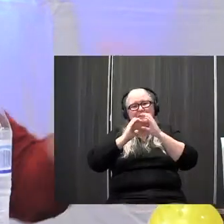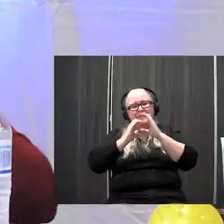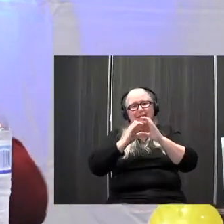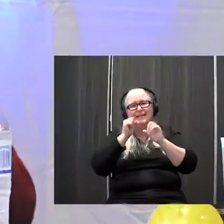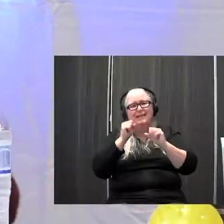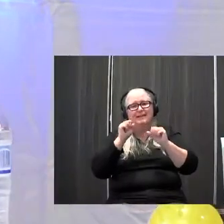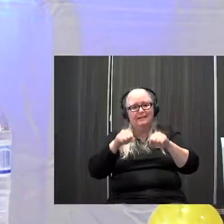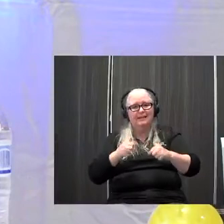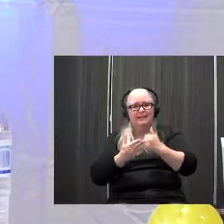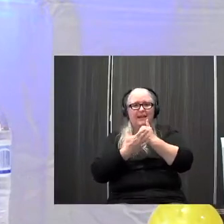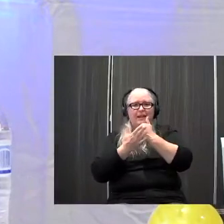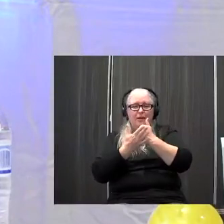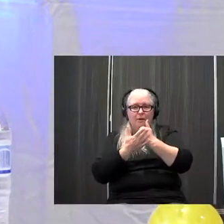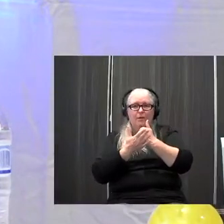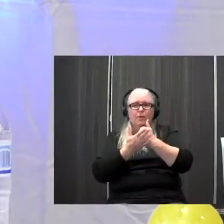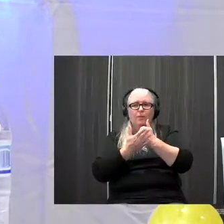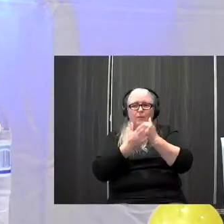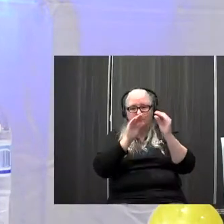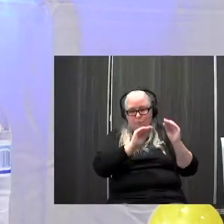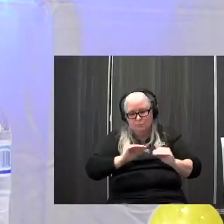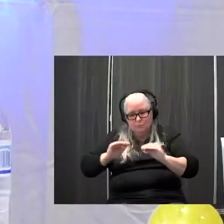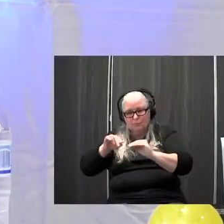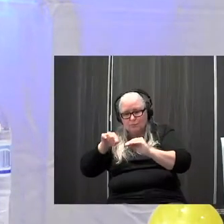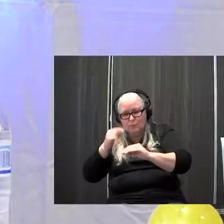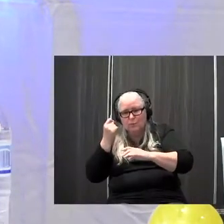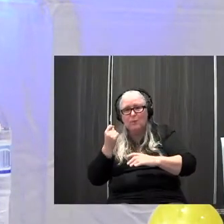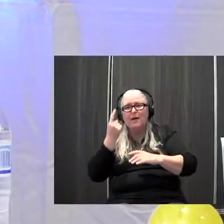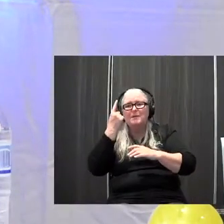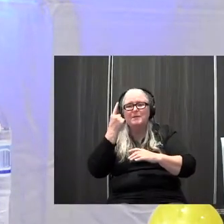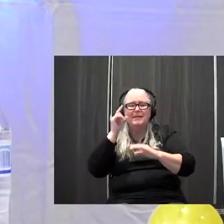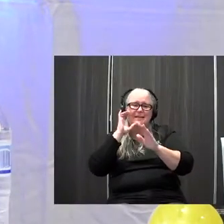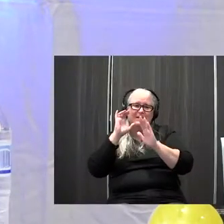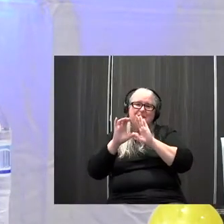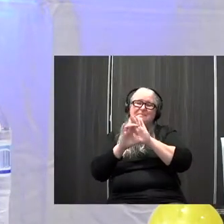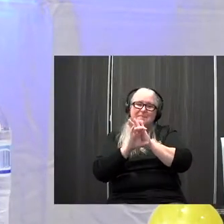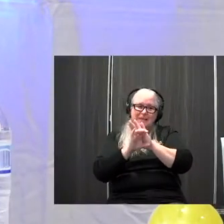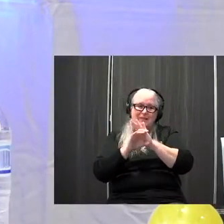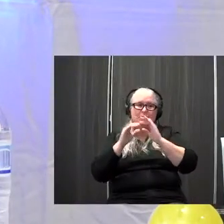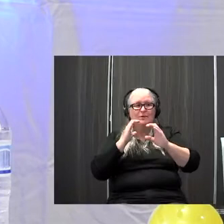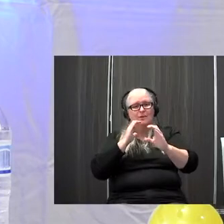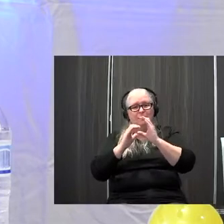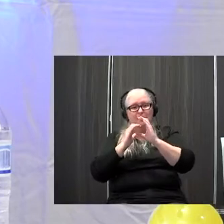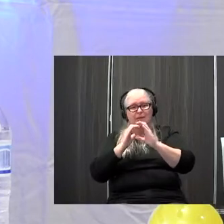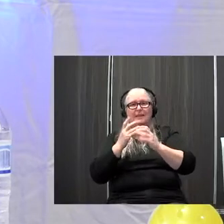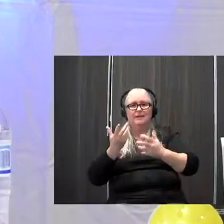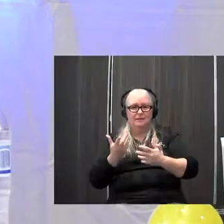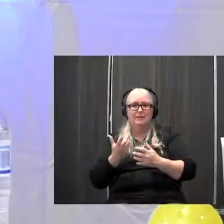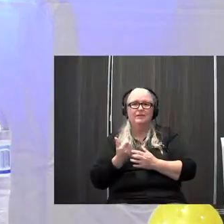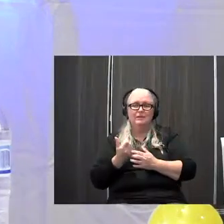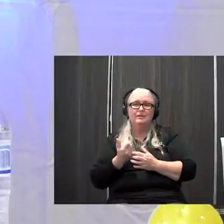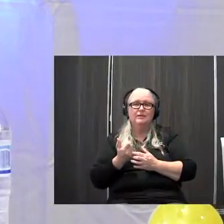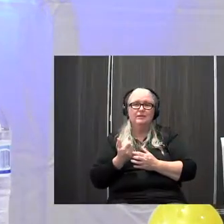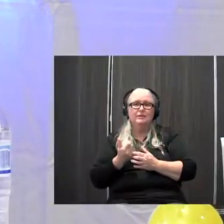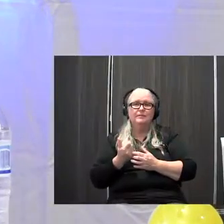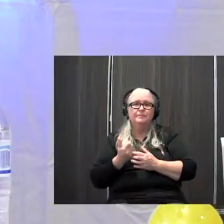help bridge that transition to understanding picture communication and that exchange of